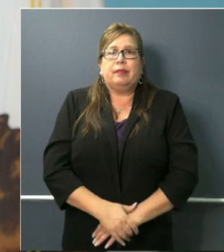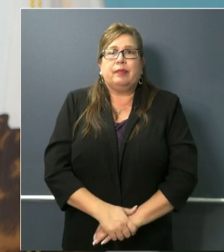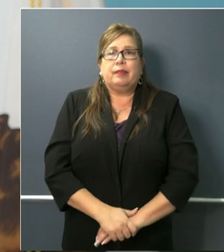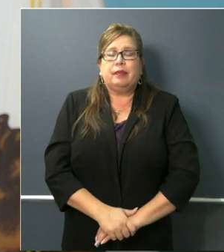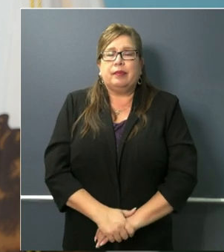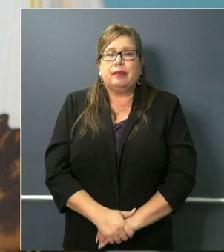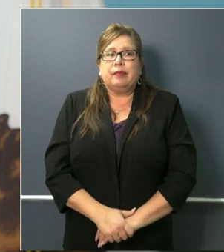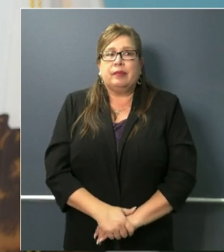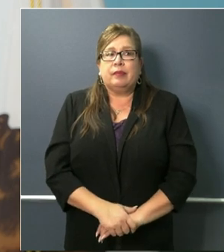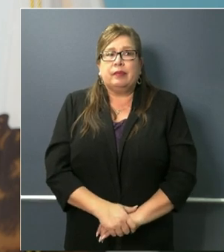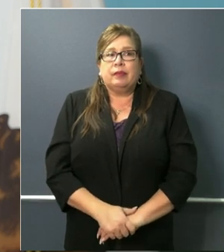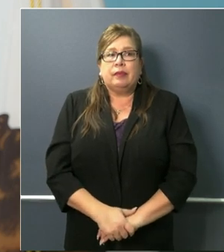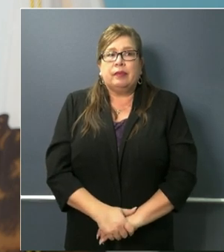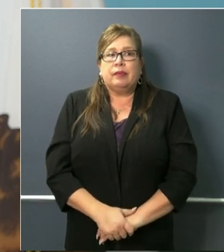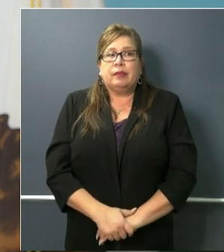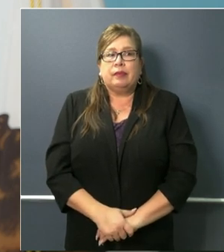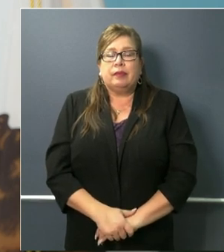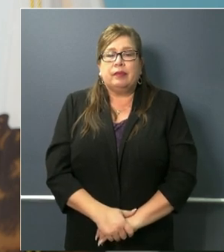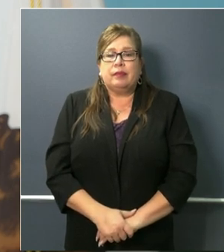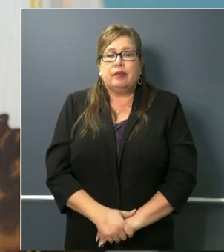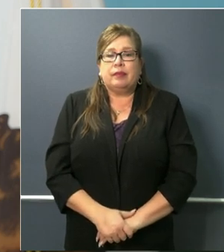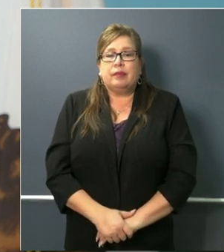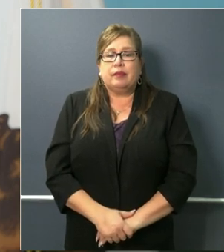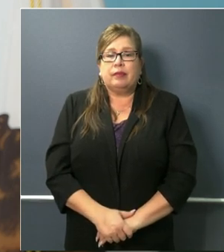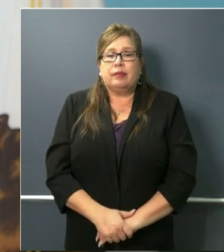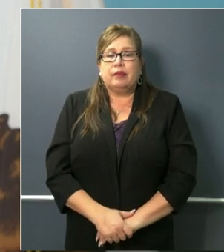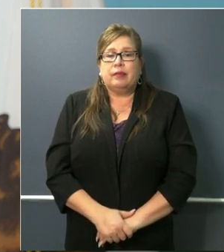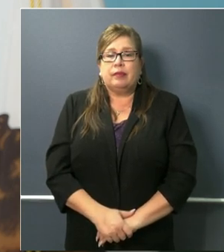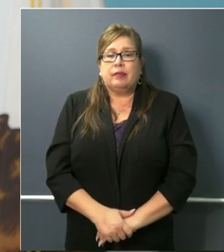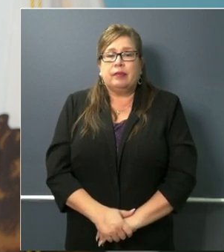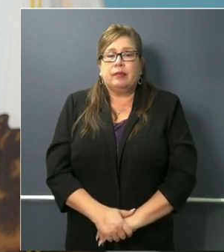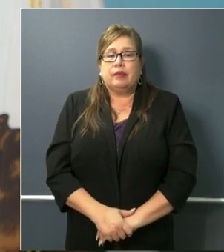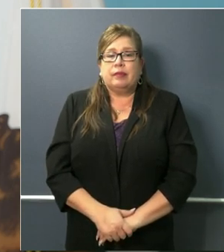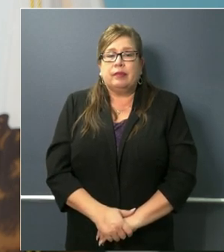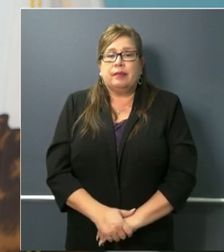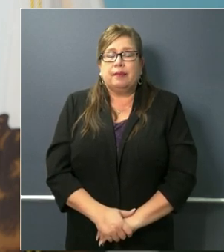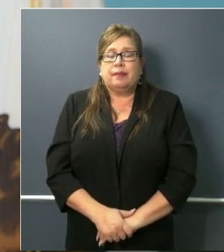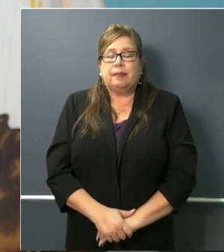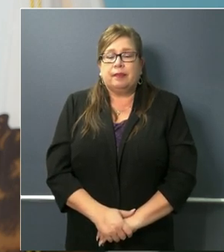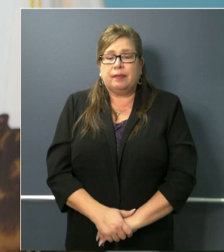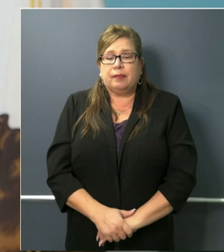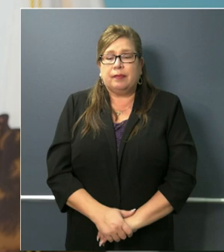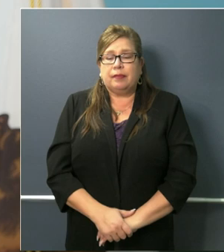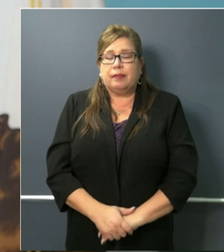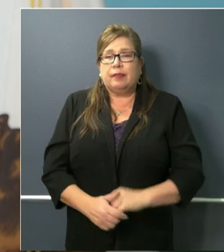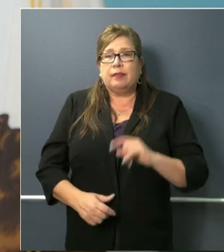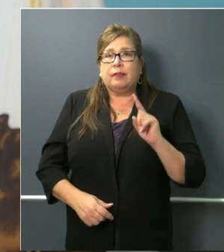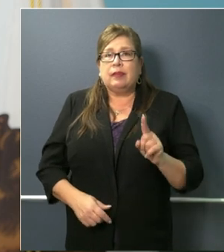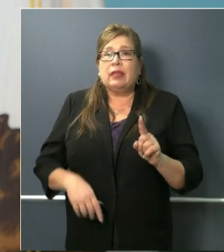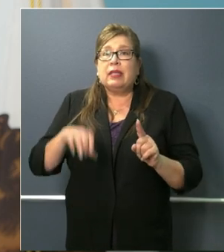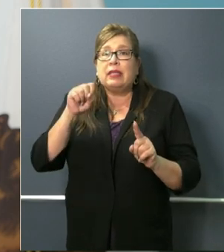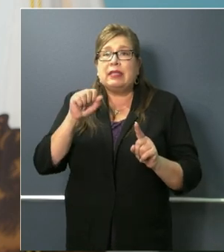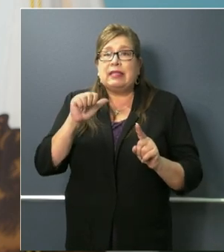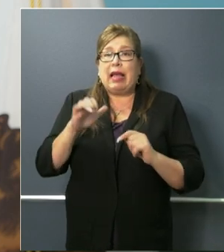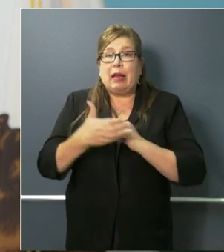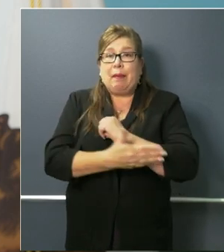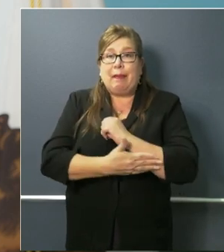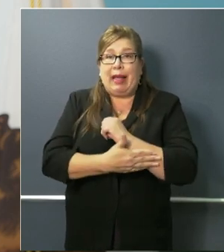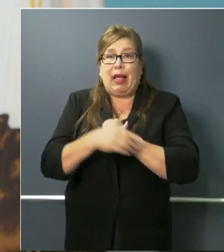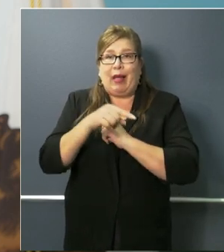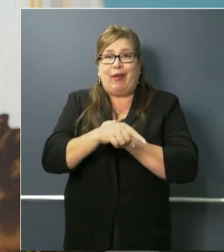uh in sacramento county uh the head of health services there said that dozens of people from a mega church have been infected with coven 19.